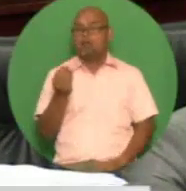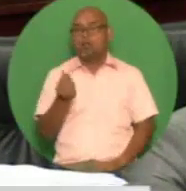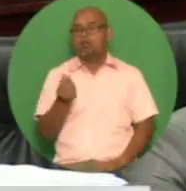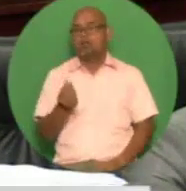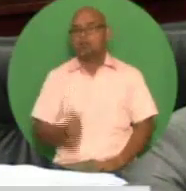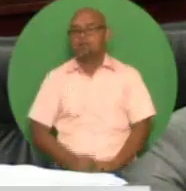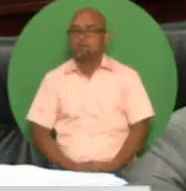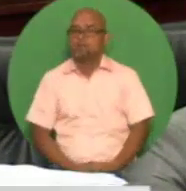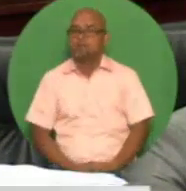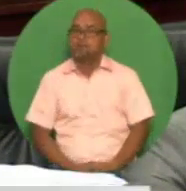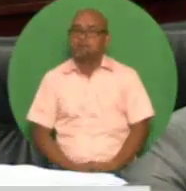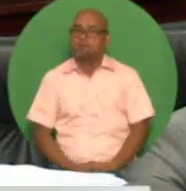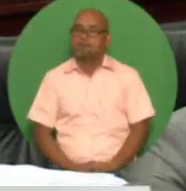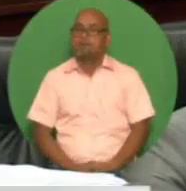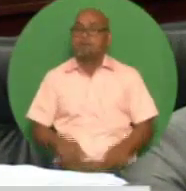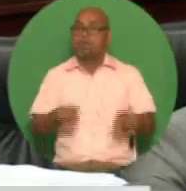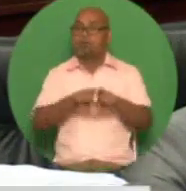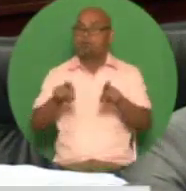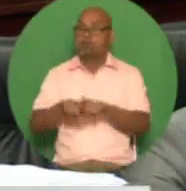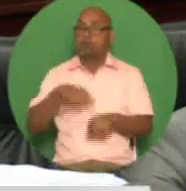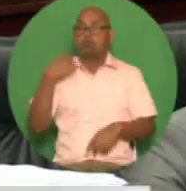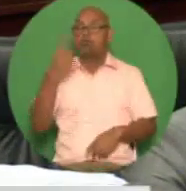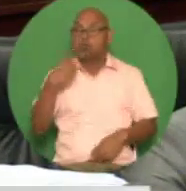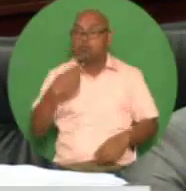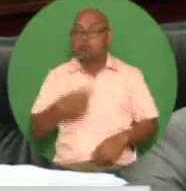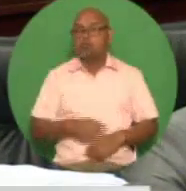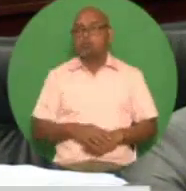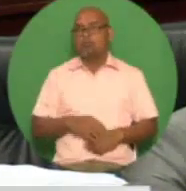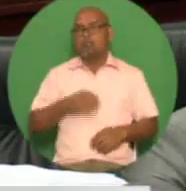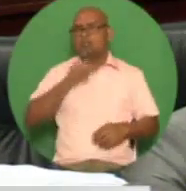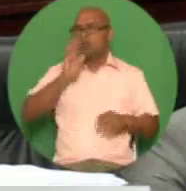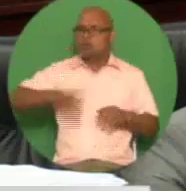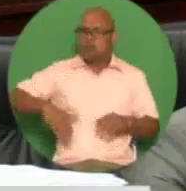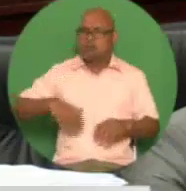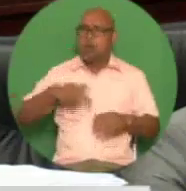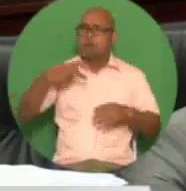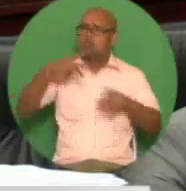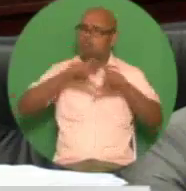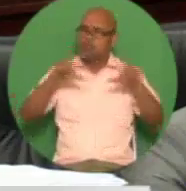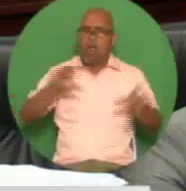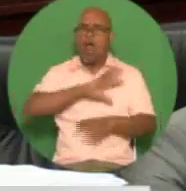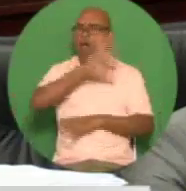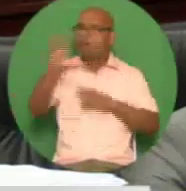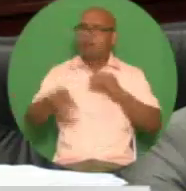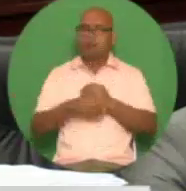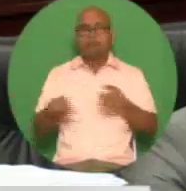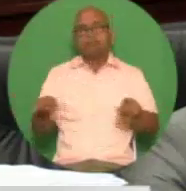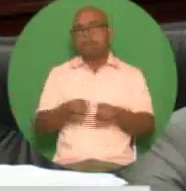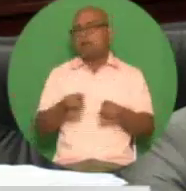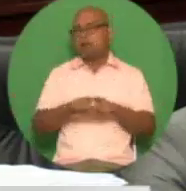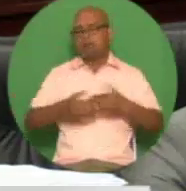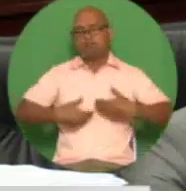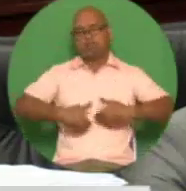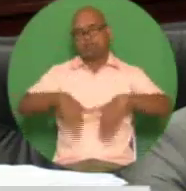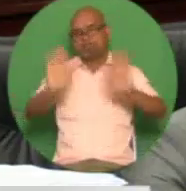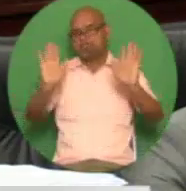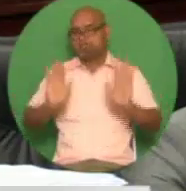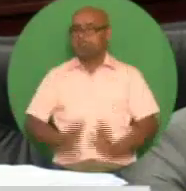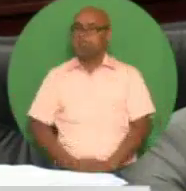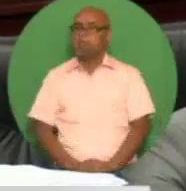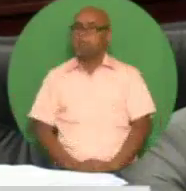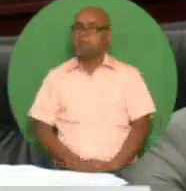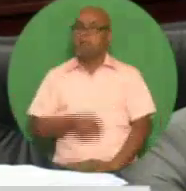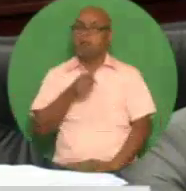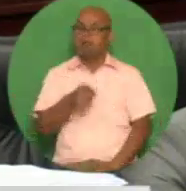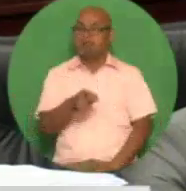address outstanding pension payments it is to be noted Madam Speaker that this measure is not intended to be